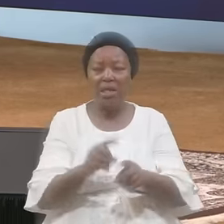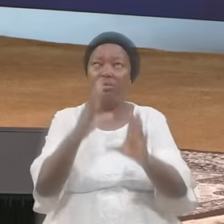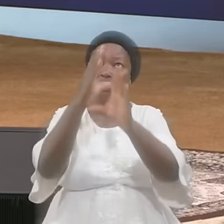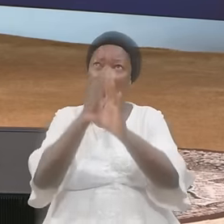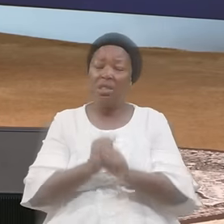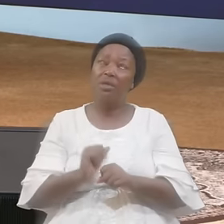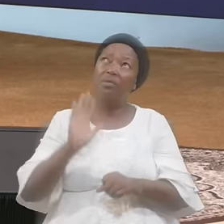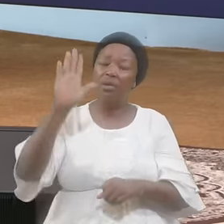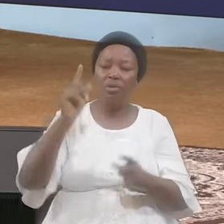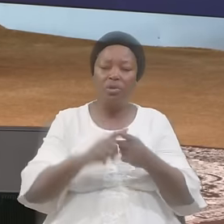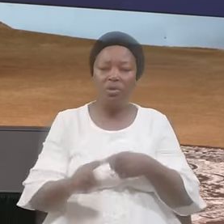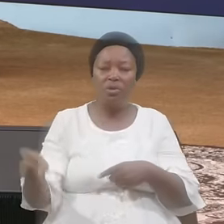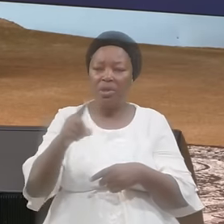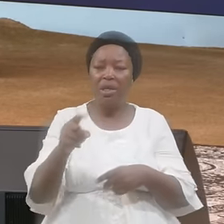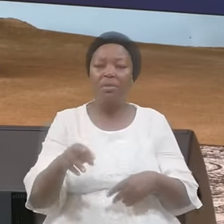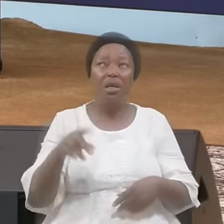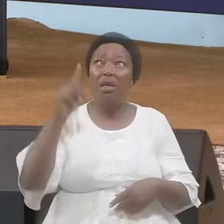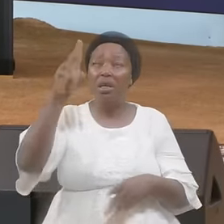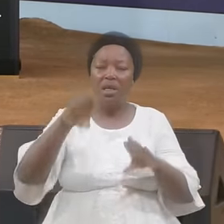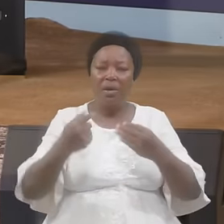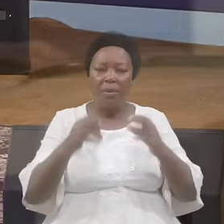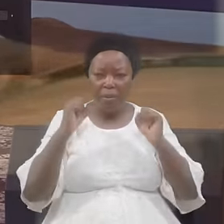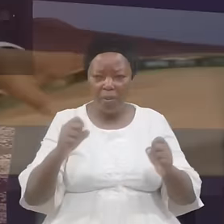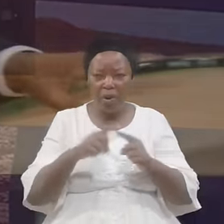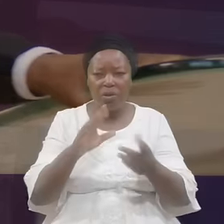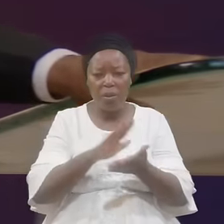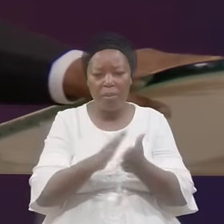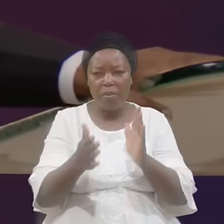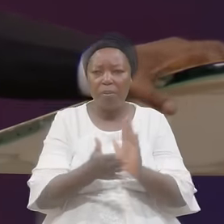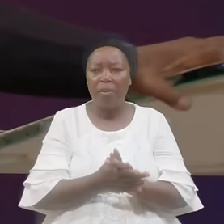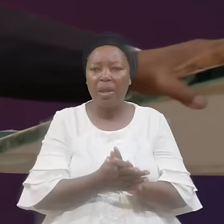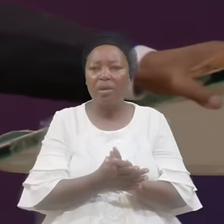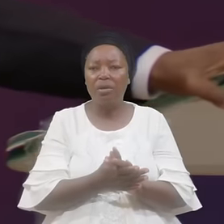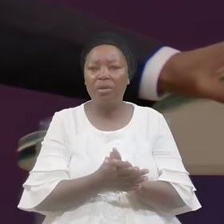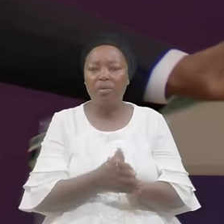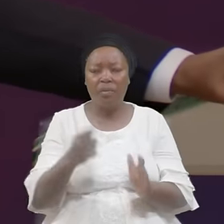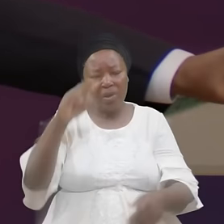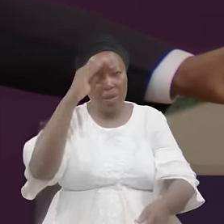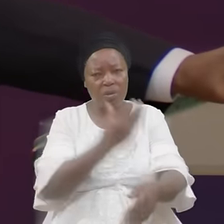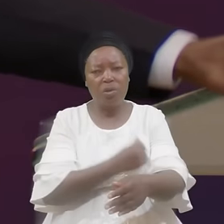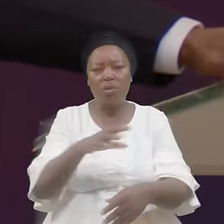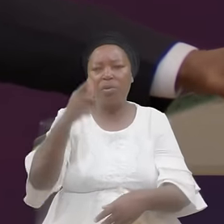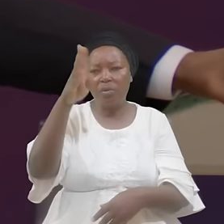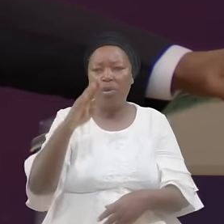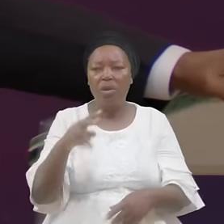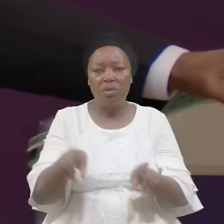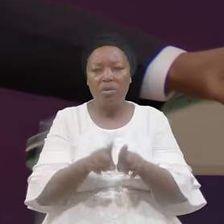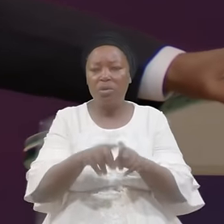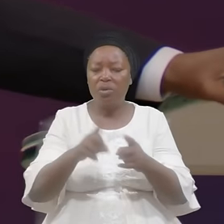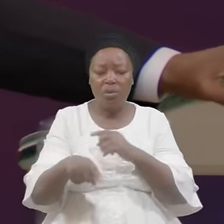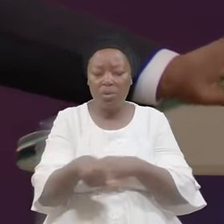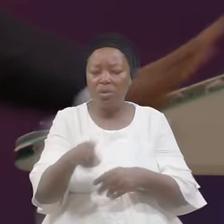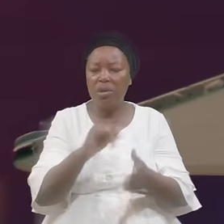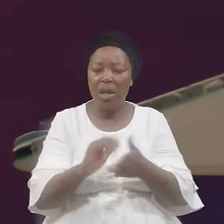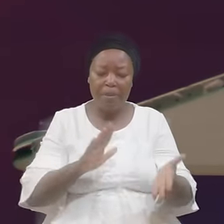them He gave Power To become The Sons Of God Even To those That believe